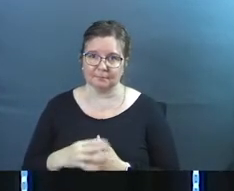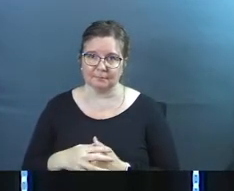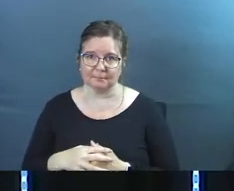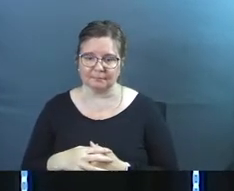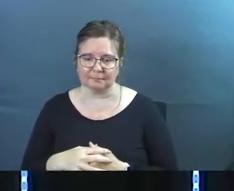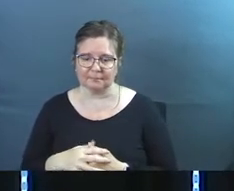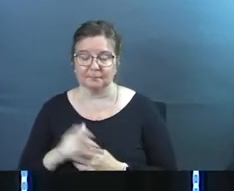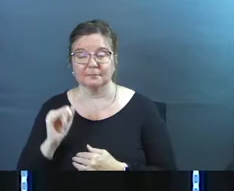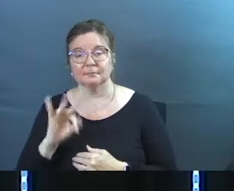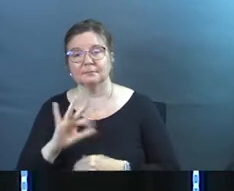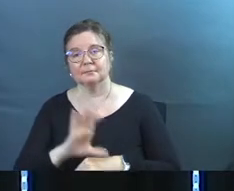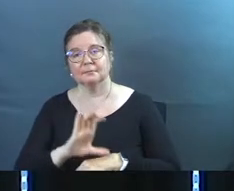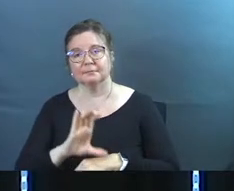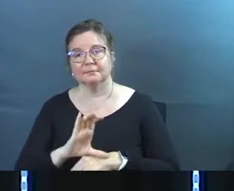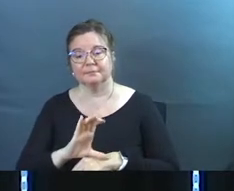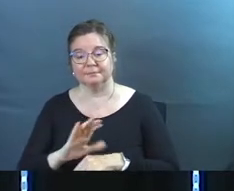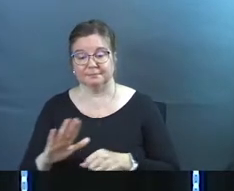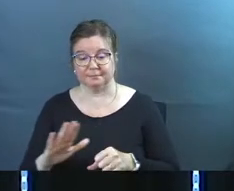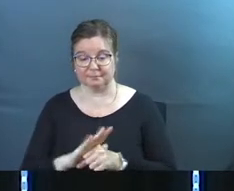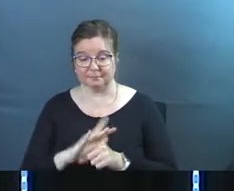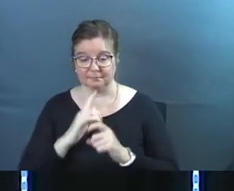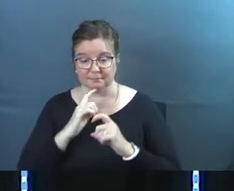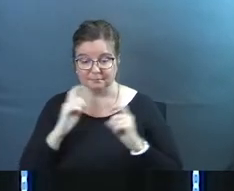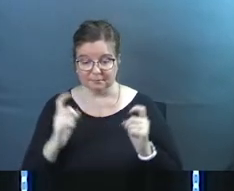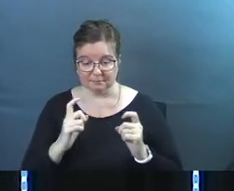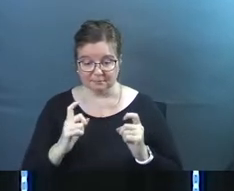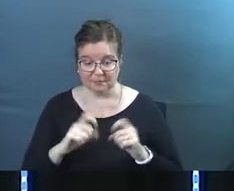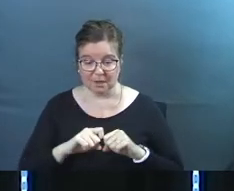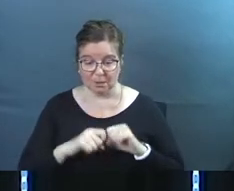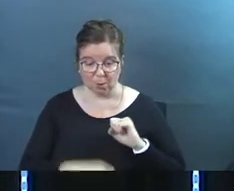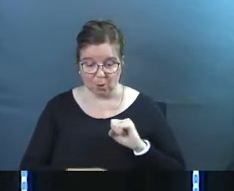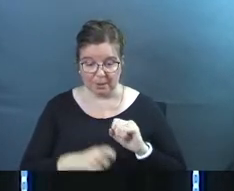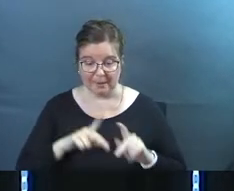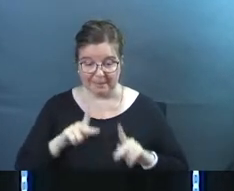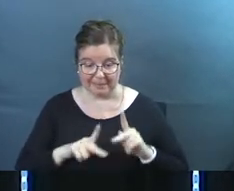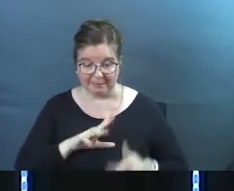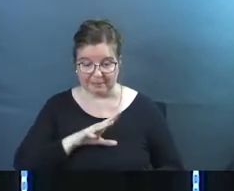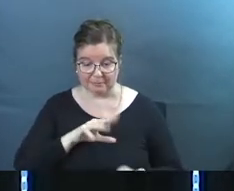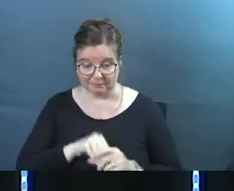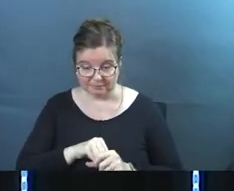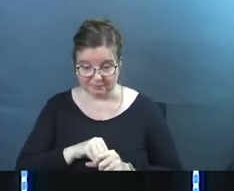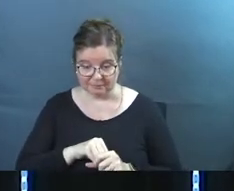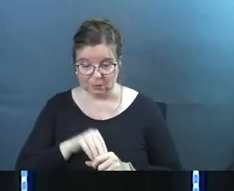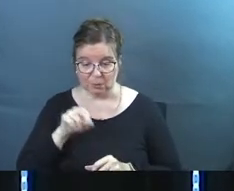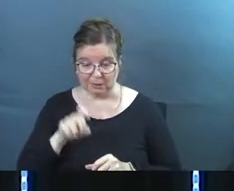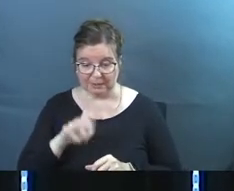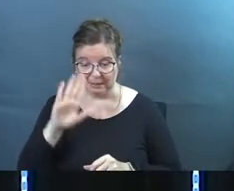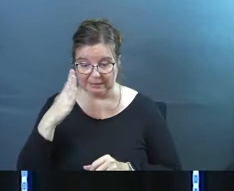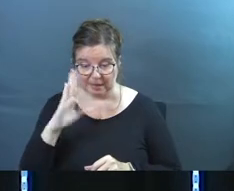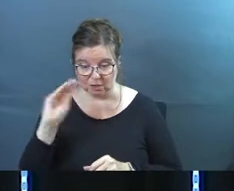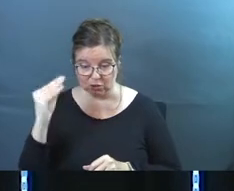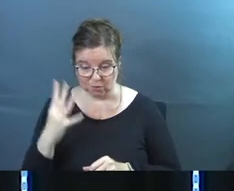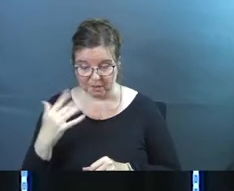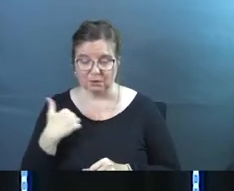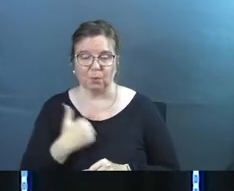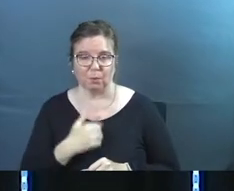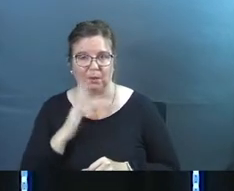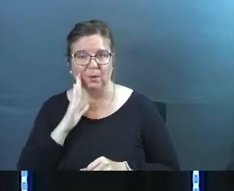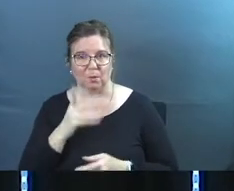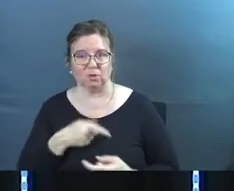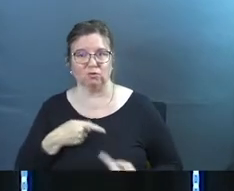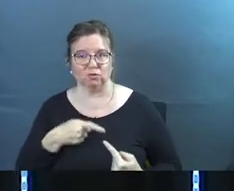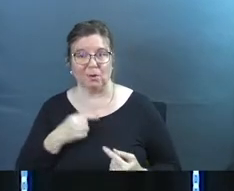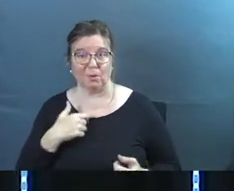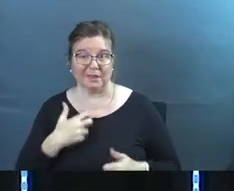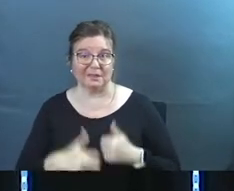And as long as churches are full of sinful, broken human beings in need of God's grace, we are going to struggle